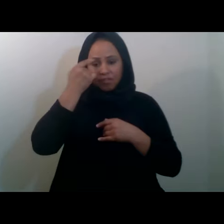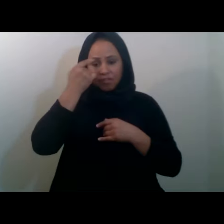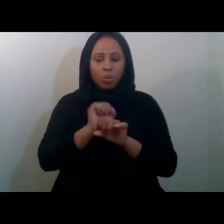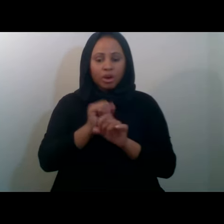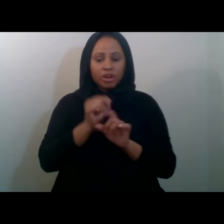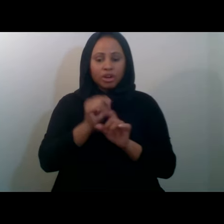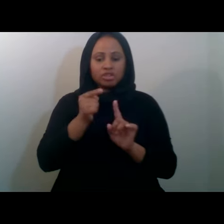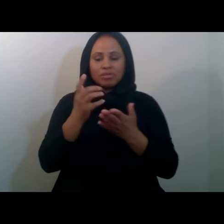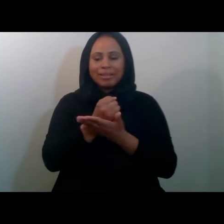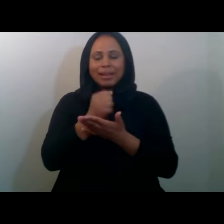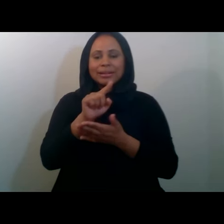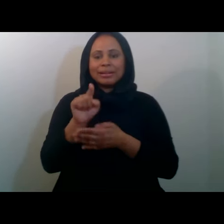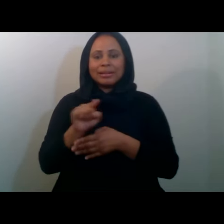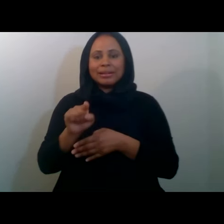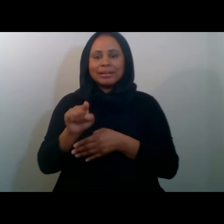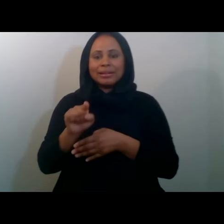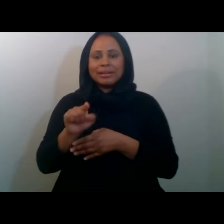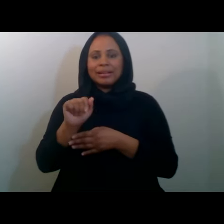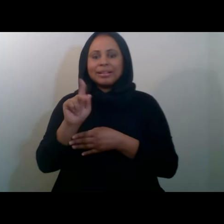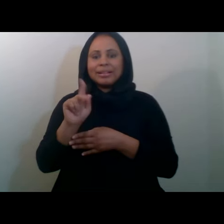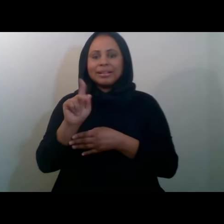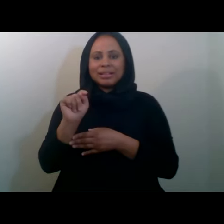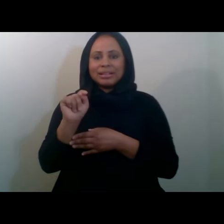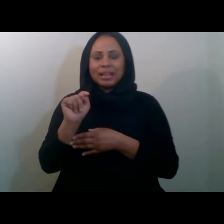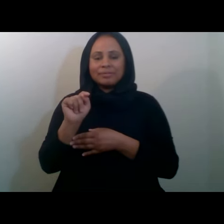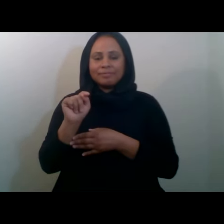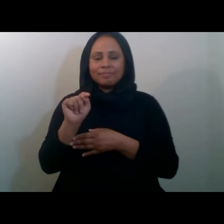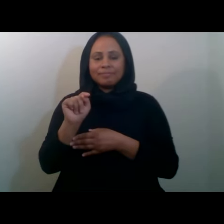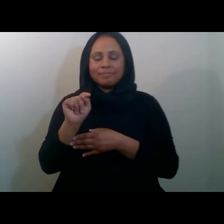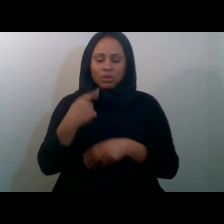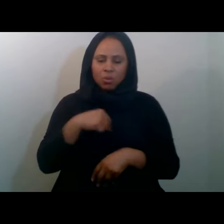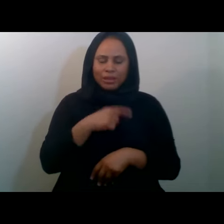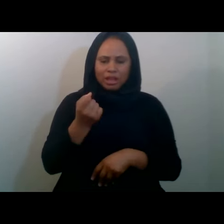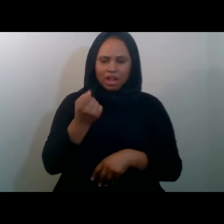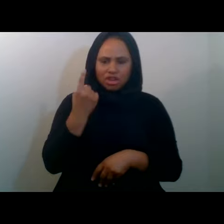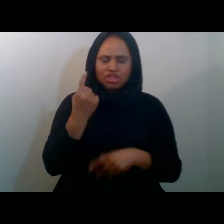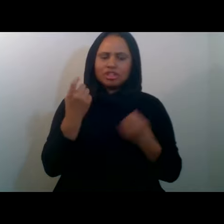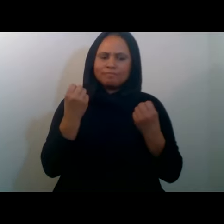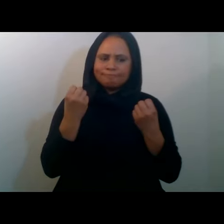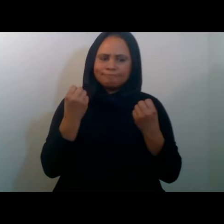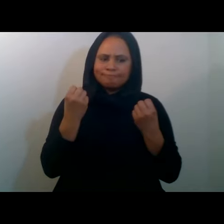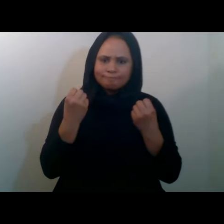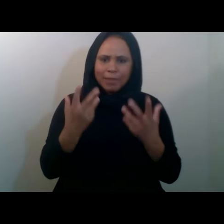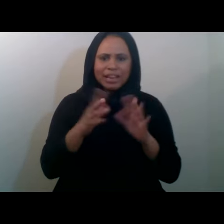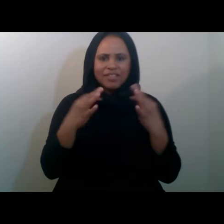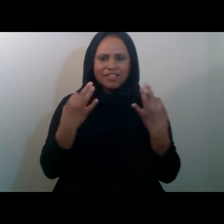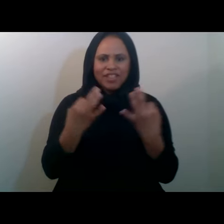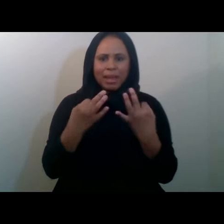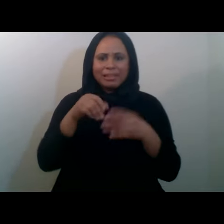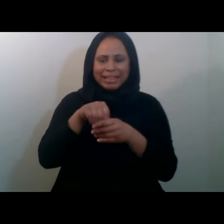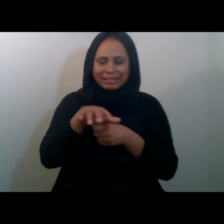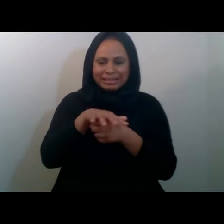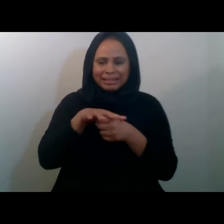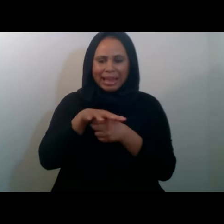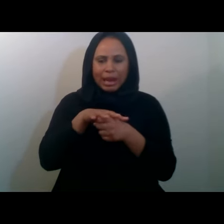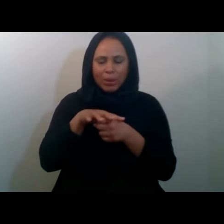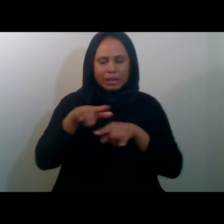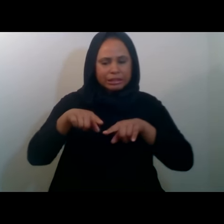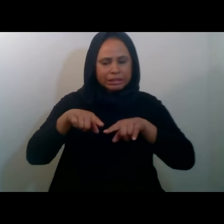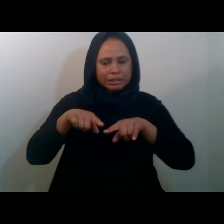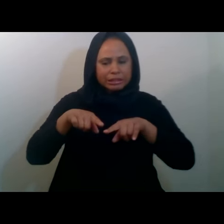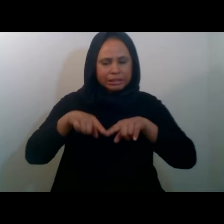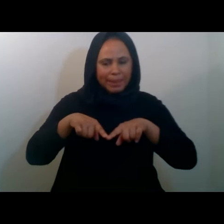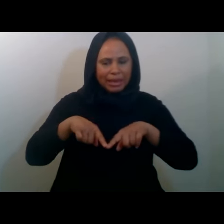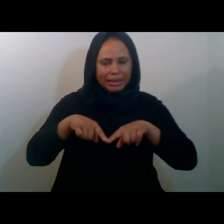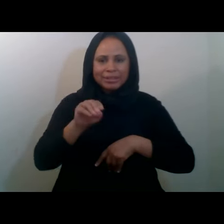what we also did was we took on iftar. We understood that a lot of families in the area depended on